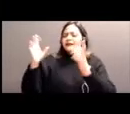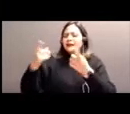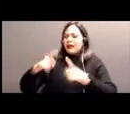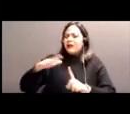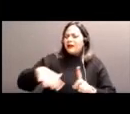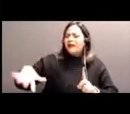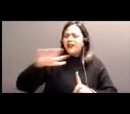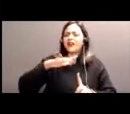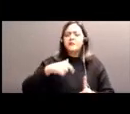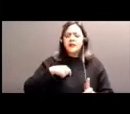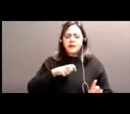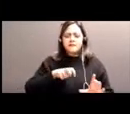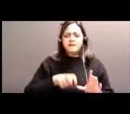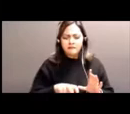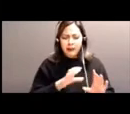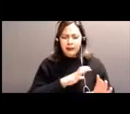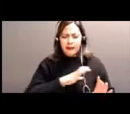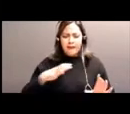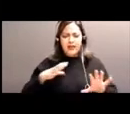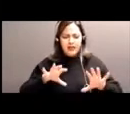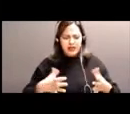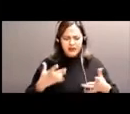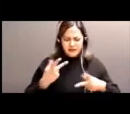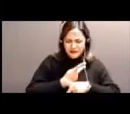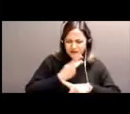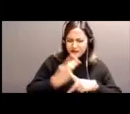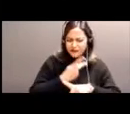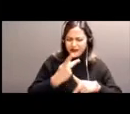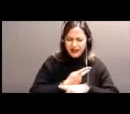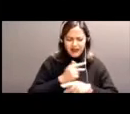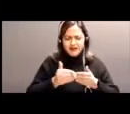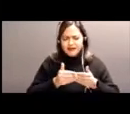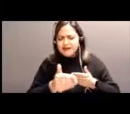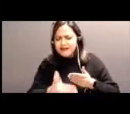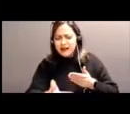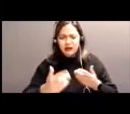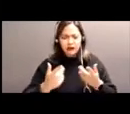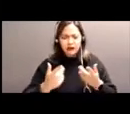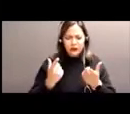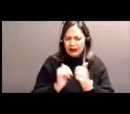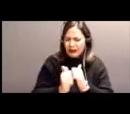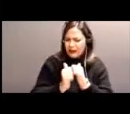how do we move forward? Where do we turn for help?